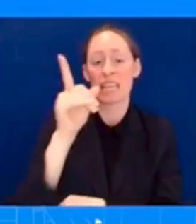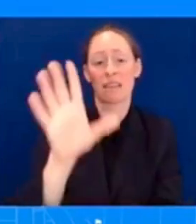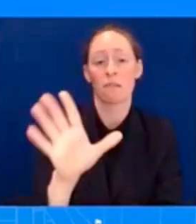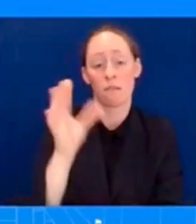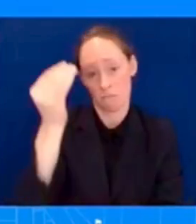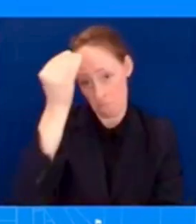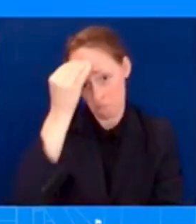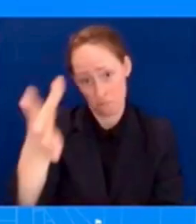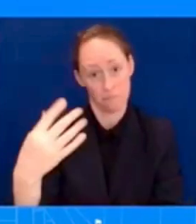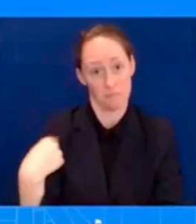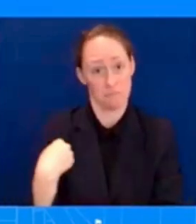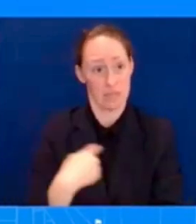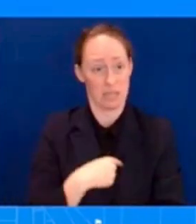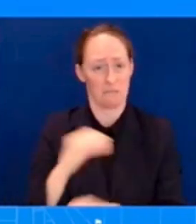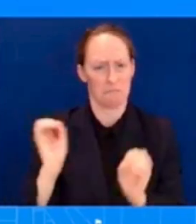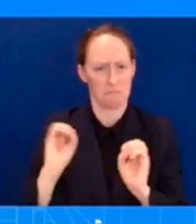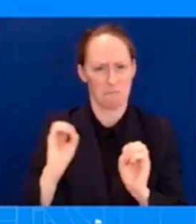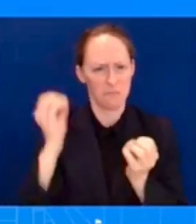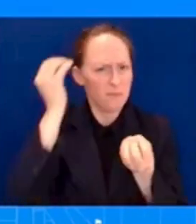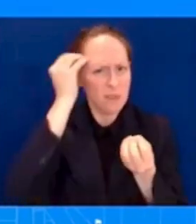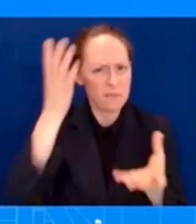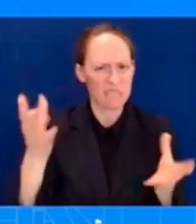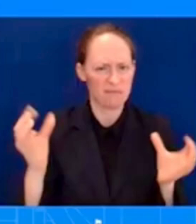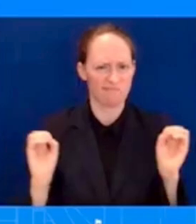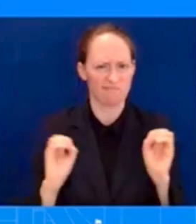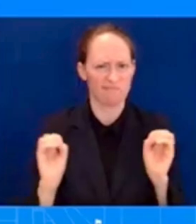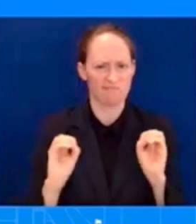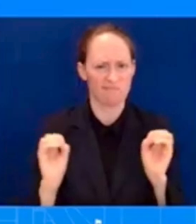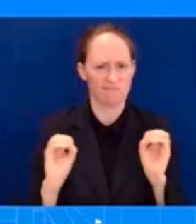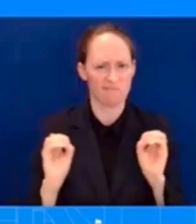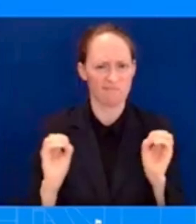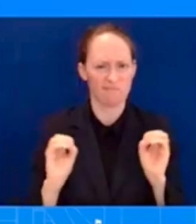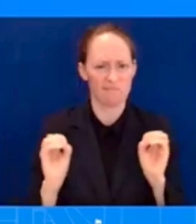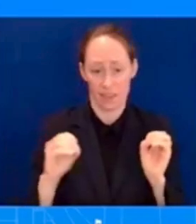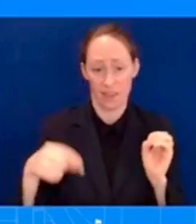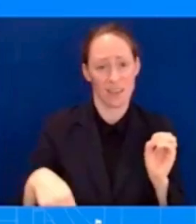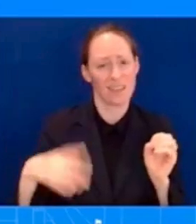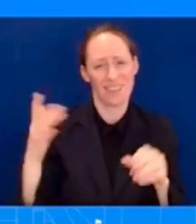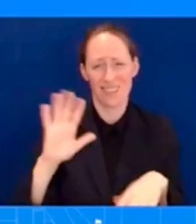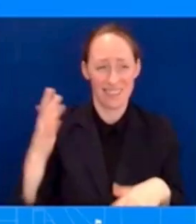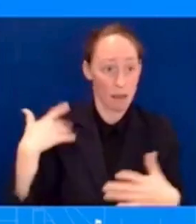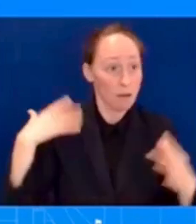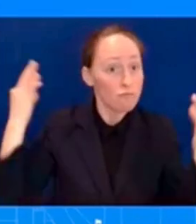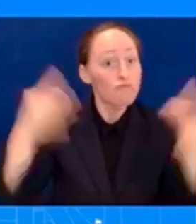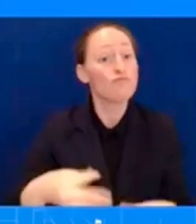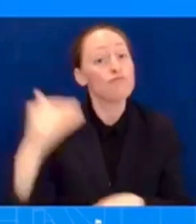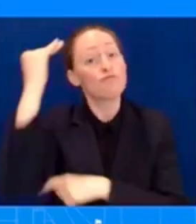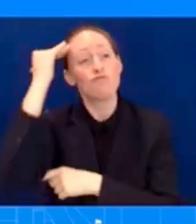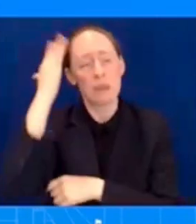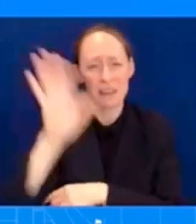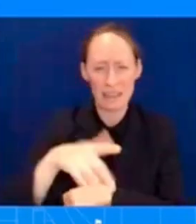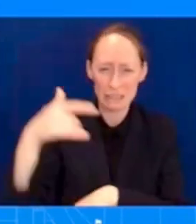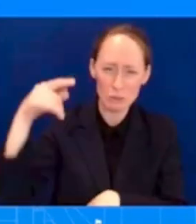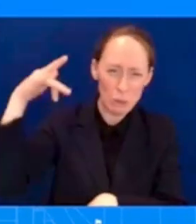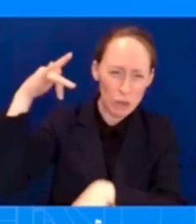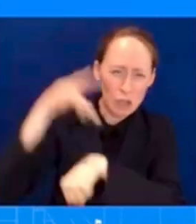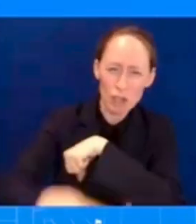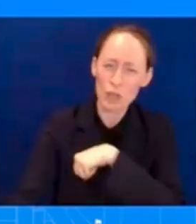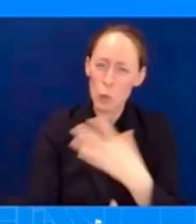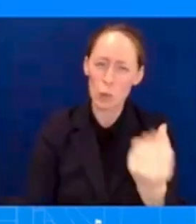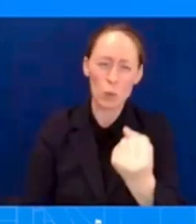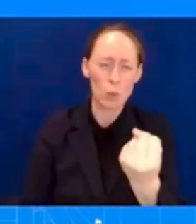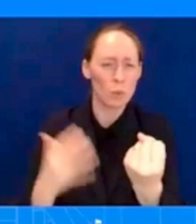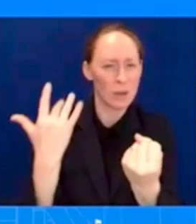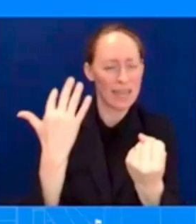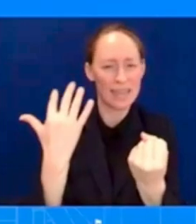early to tell what the total cost is going to be, but as we continue to get better fidelity on the impact, as we